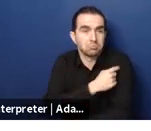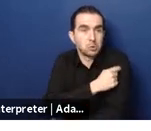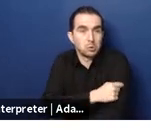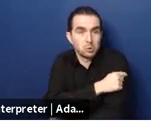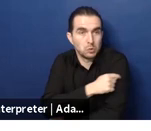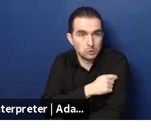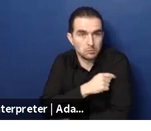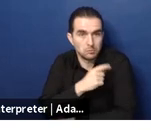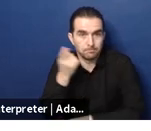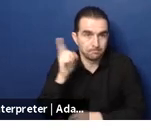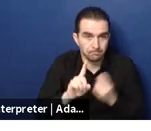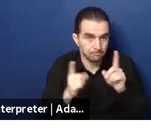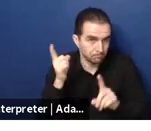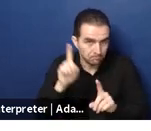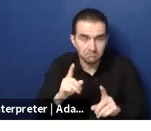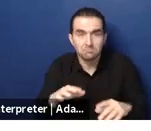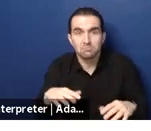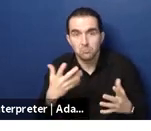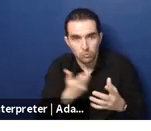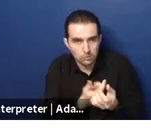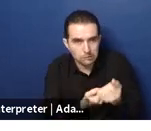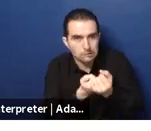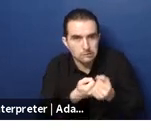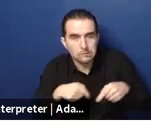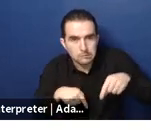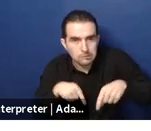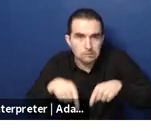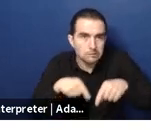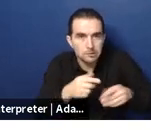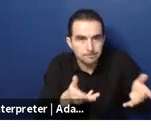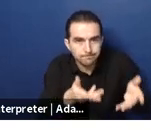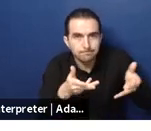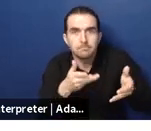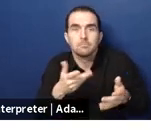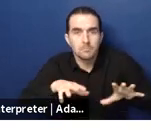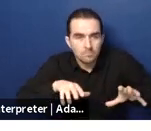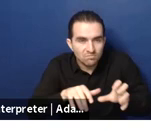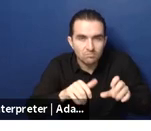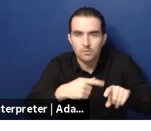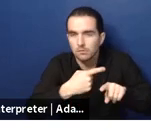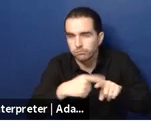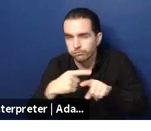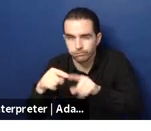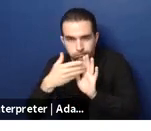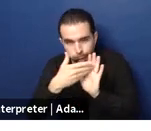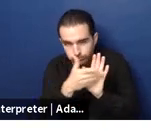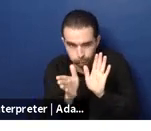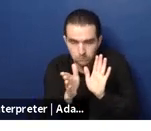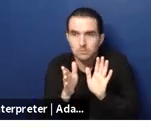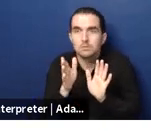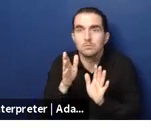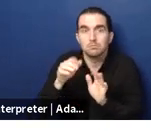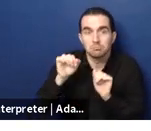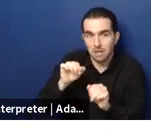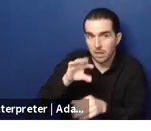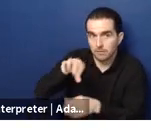under the universal health coverage um scheme and it's a capitated uh payment based on uh based on the